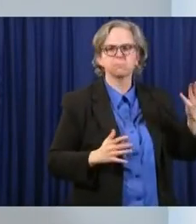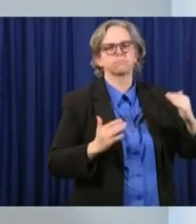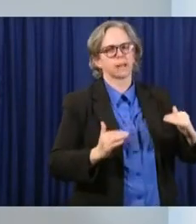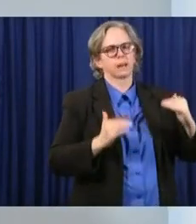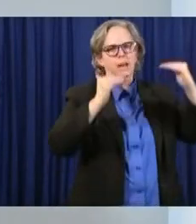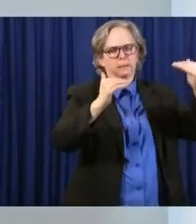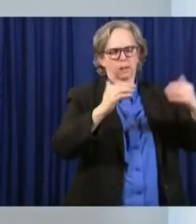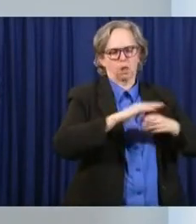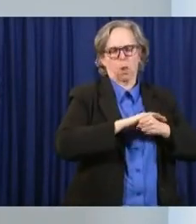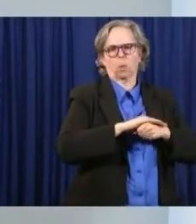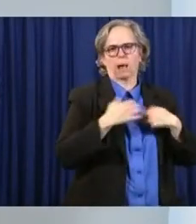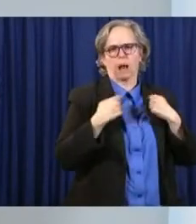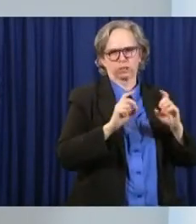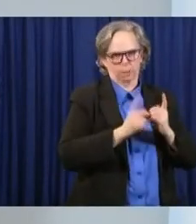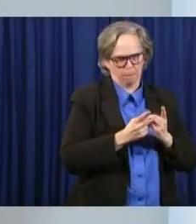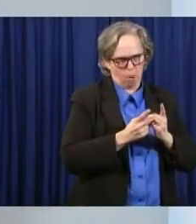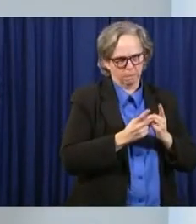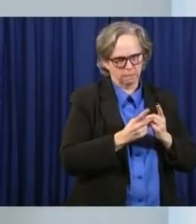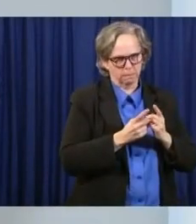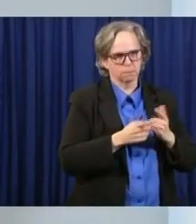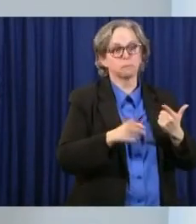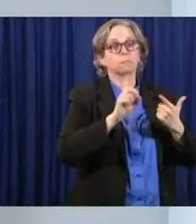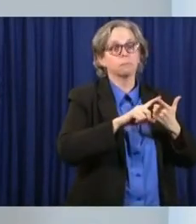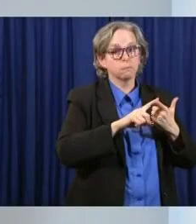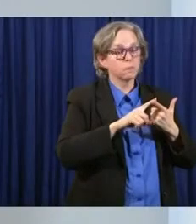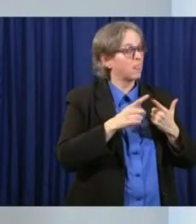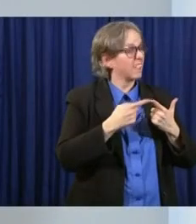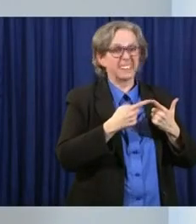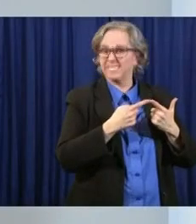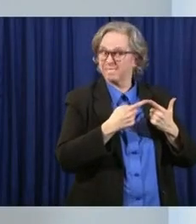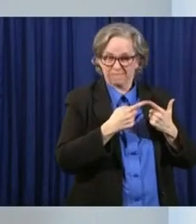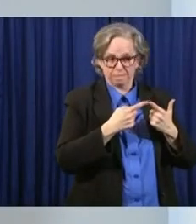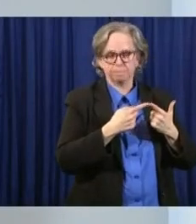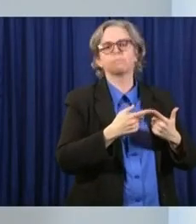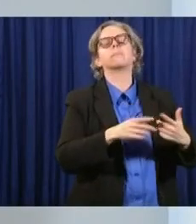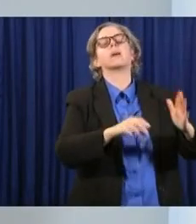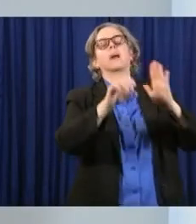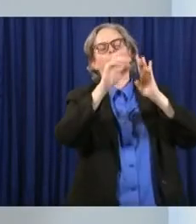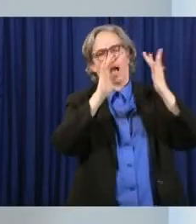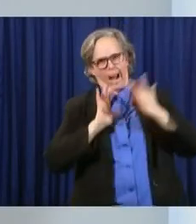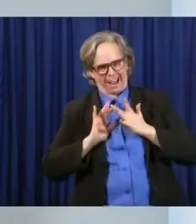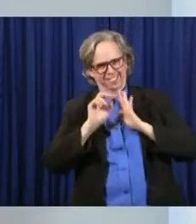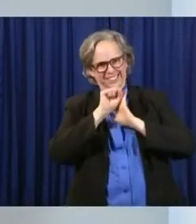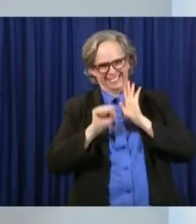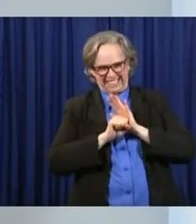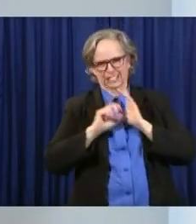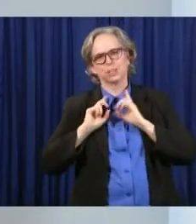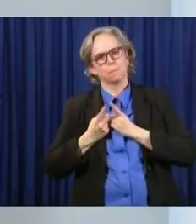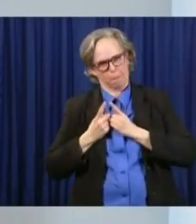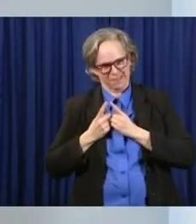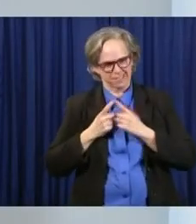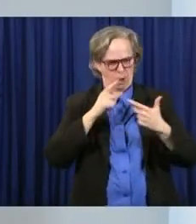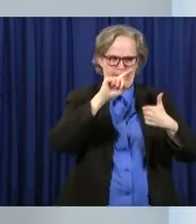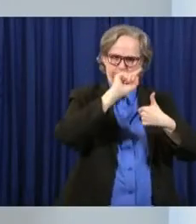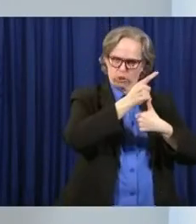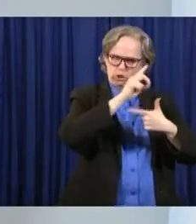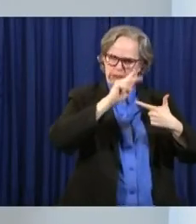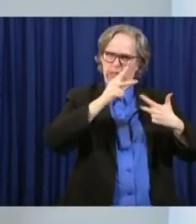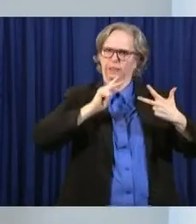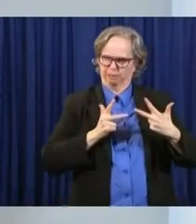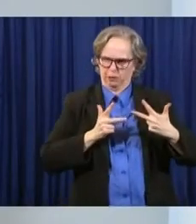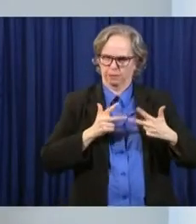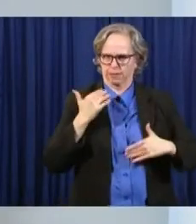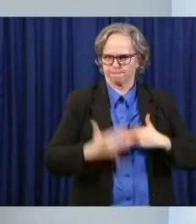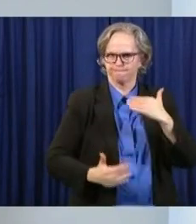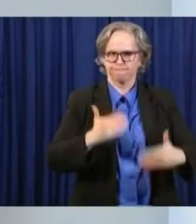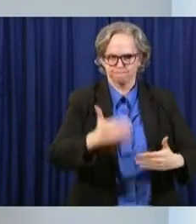Or you can contact the state health department if the local health department does not follow up.